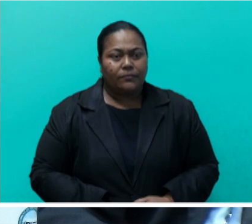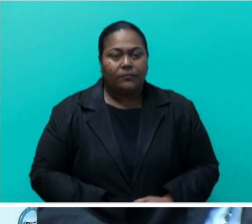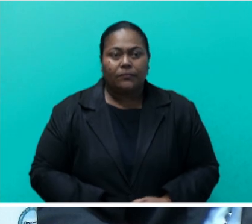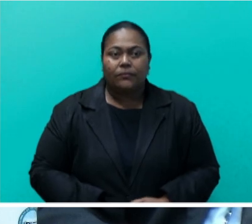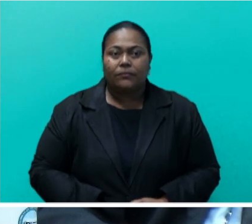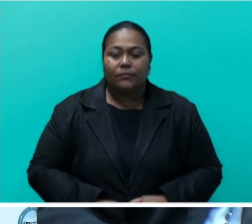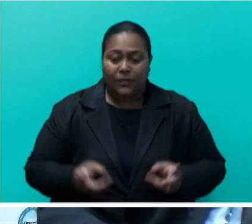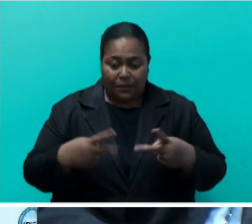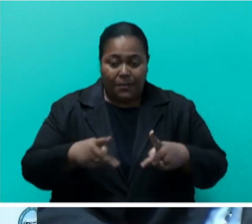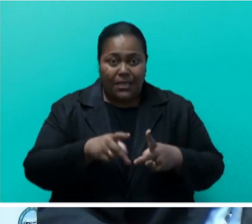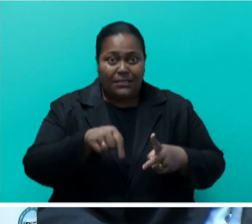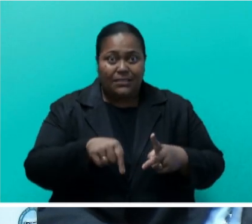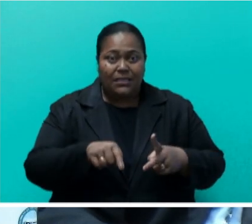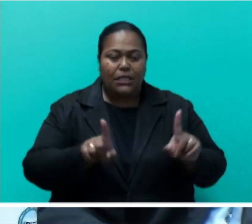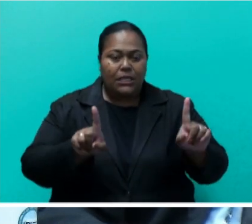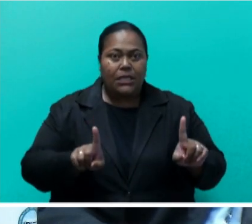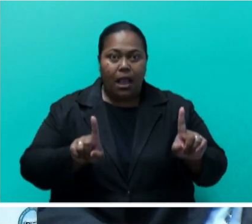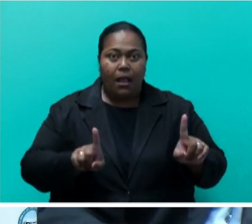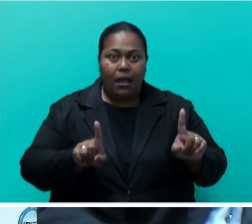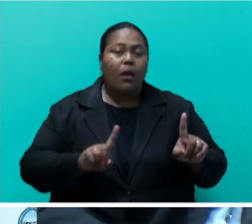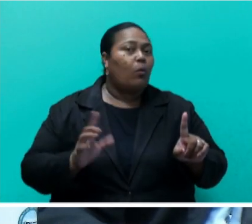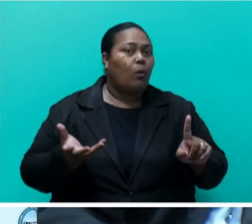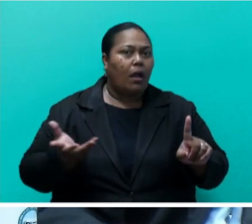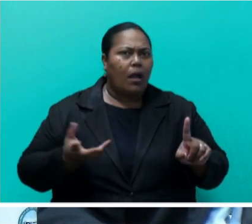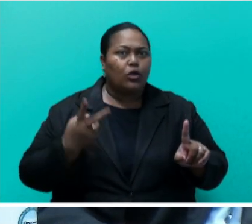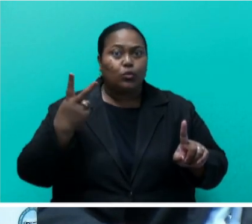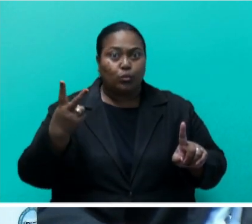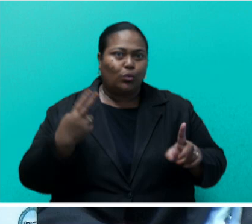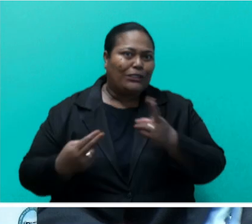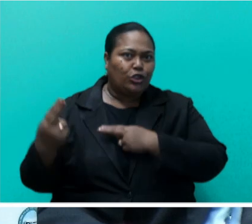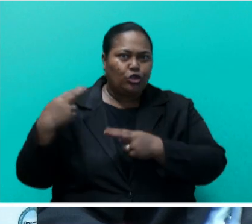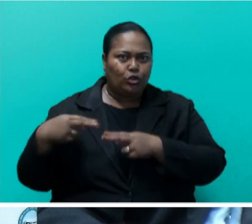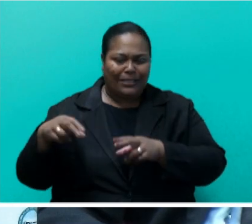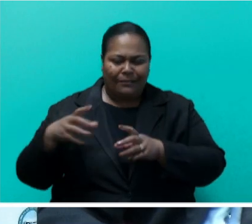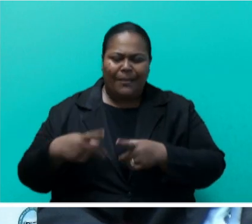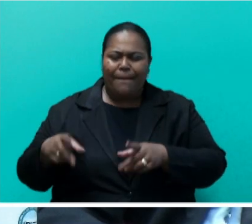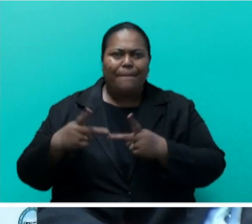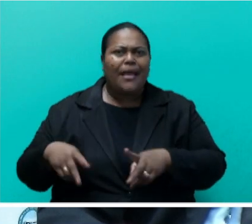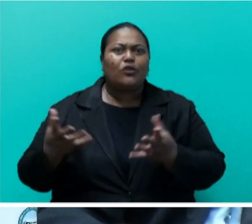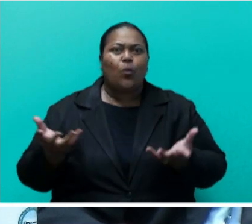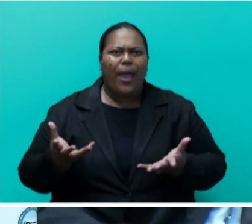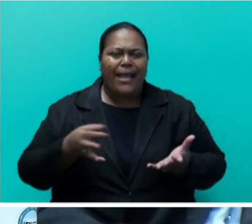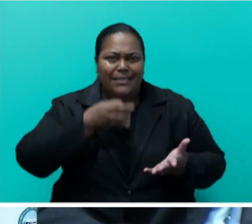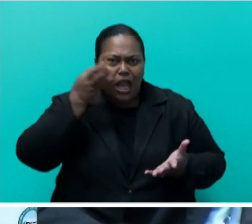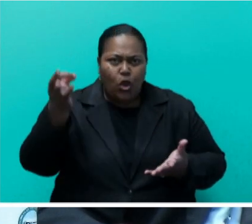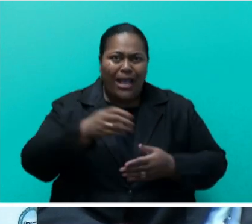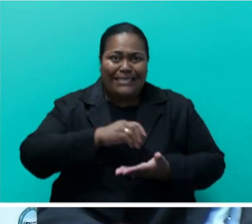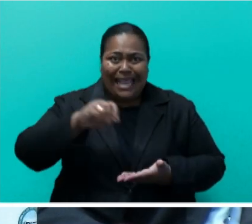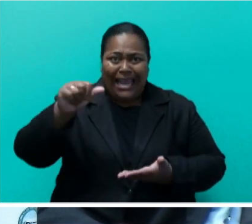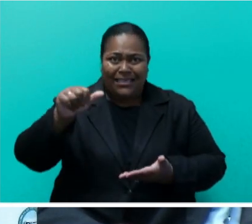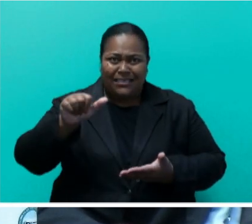the site is positioned near two of the most very precious assets, which is the Singataka Sand Dunes, a Nesco World Heritage Site.